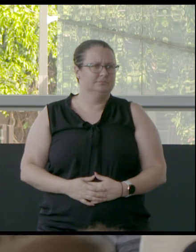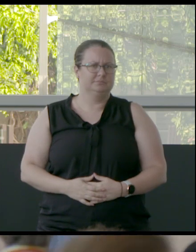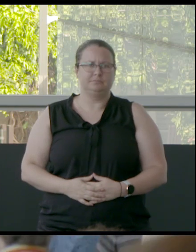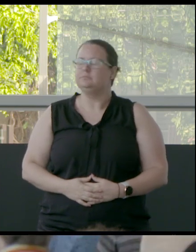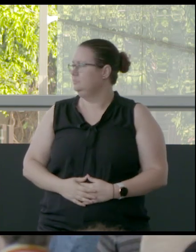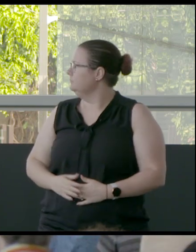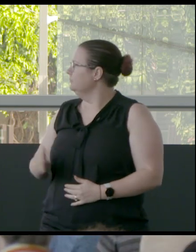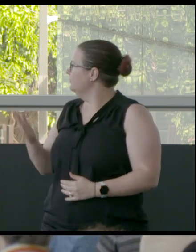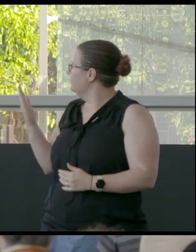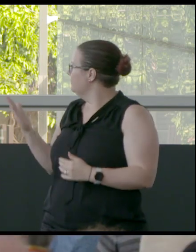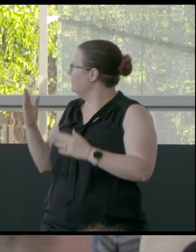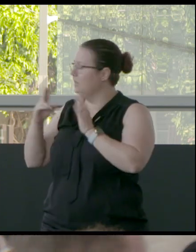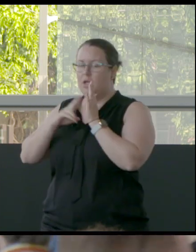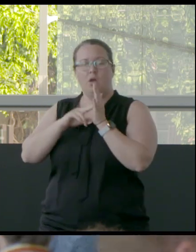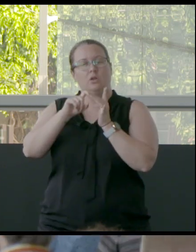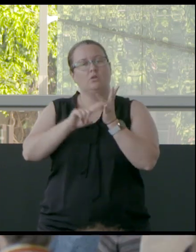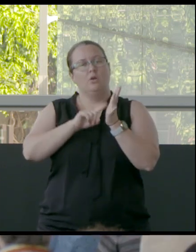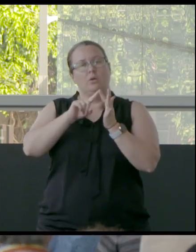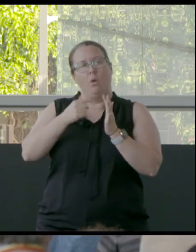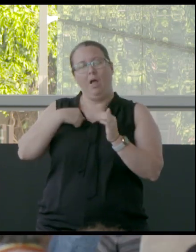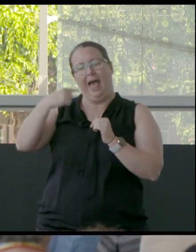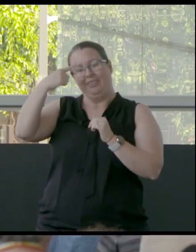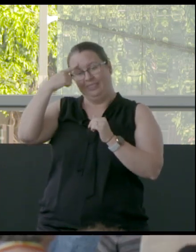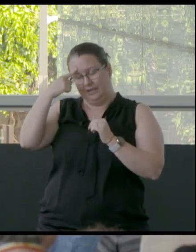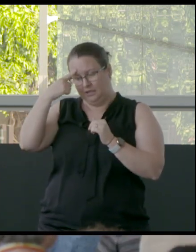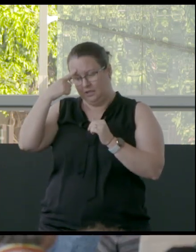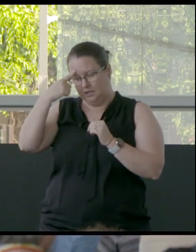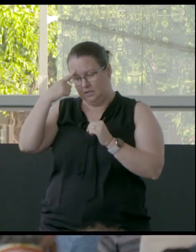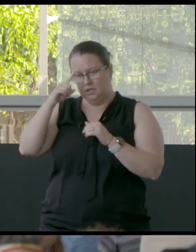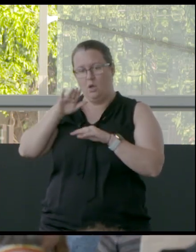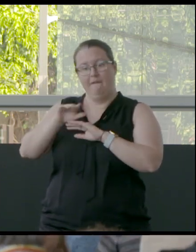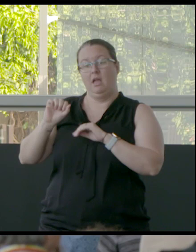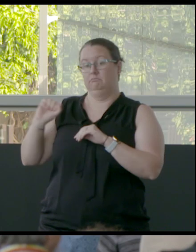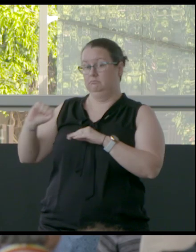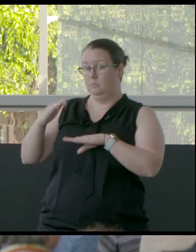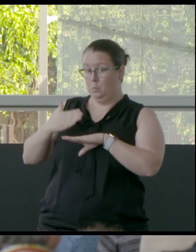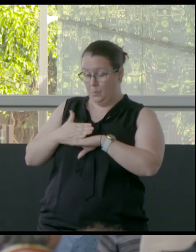Nicole, I think, you know, in relation to your work,